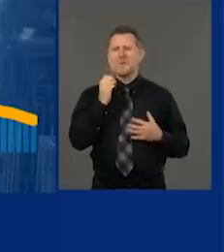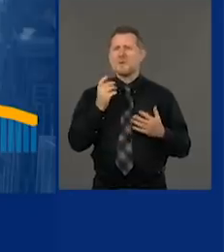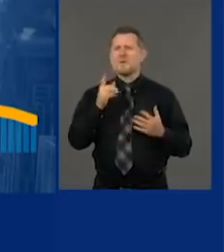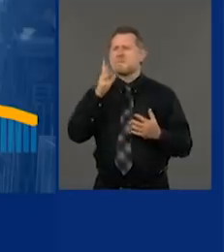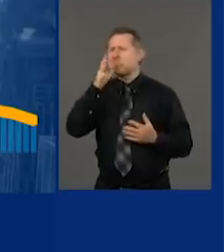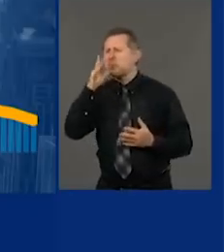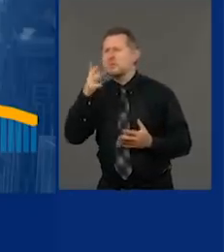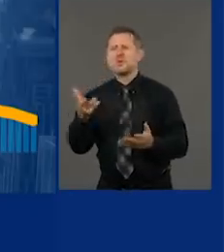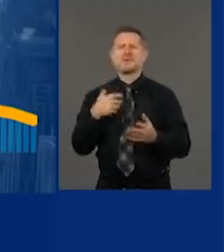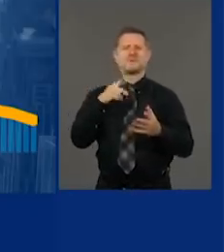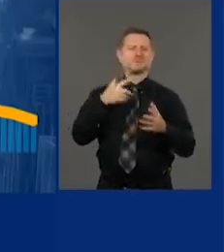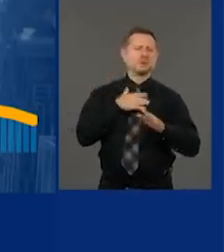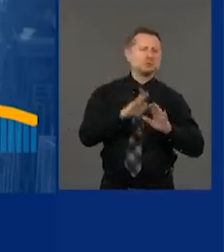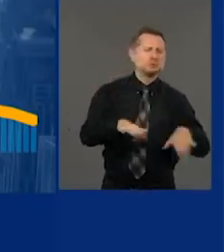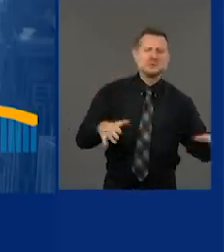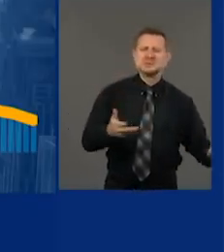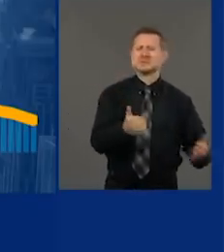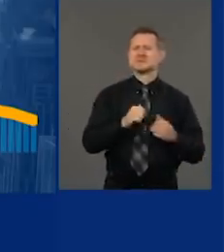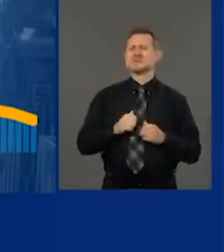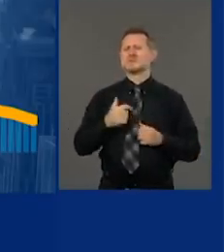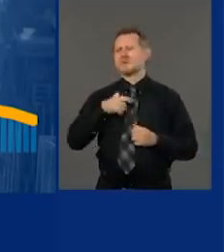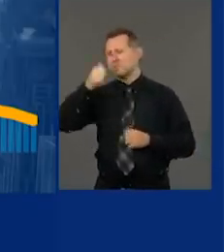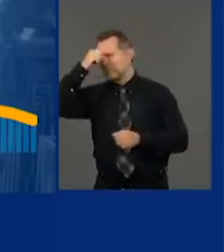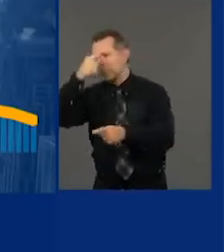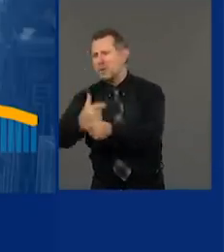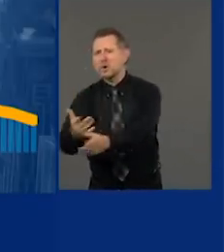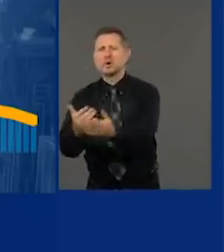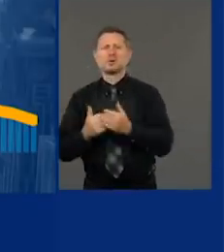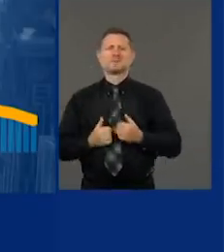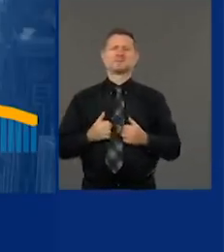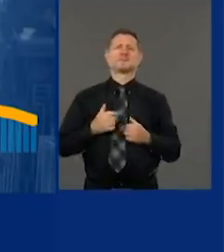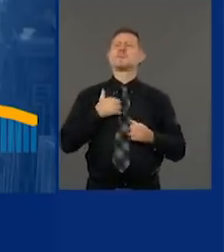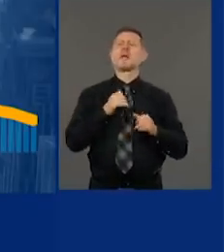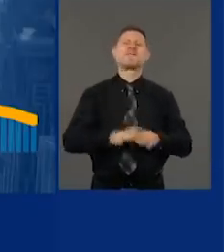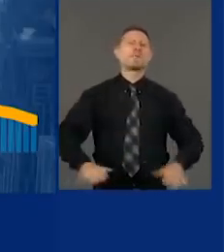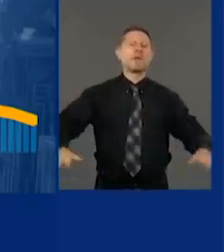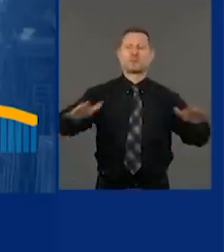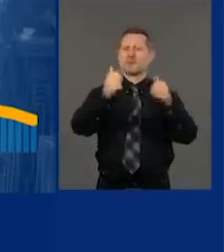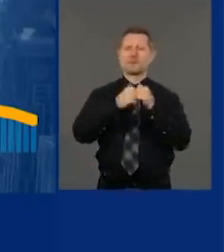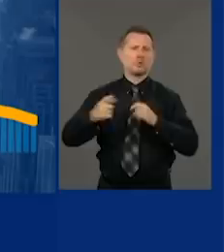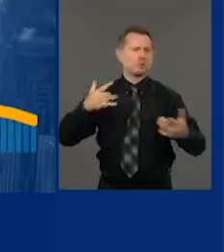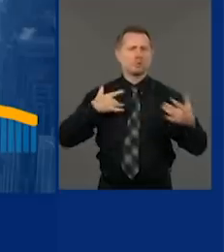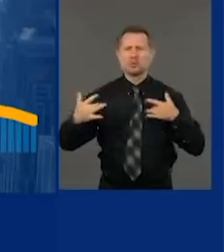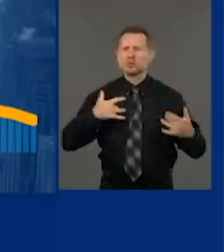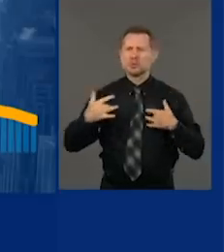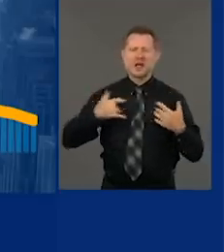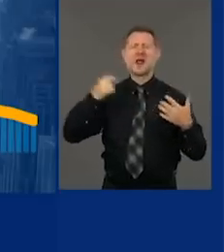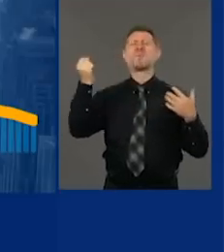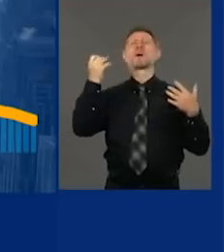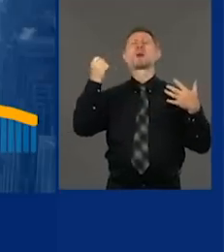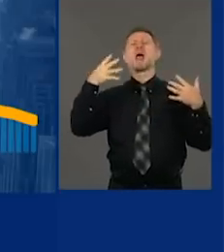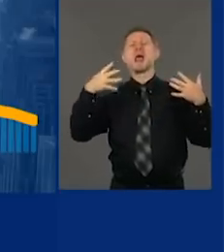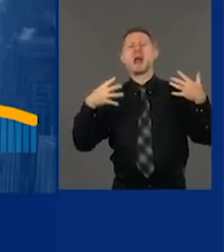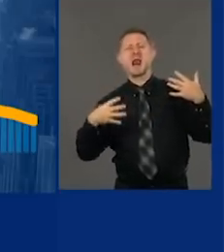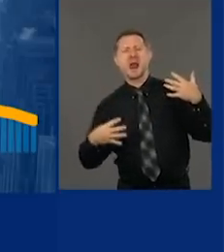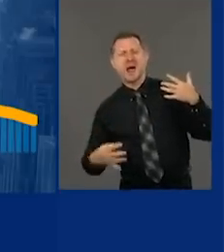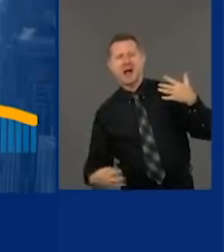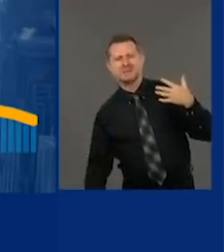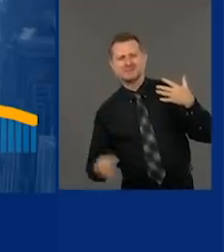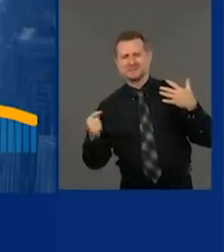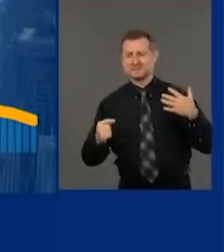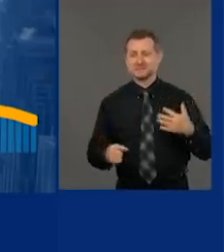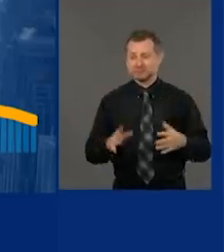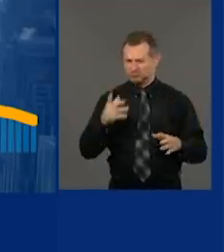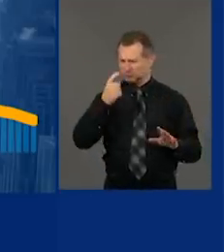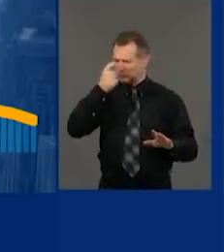kids, afraid for my brother. Everyone had their own pain and their own trauma to